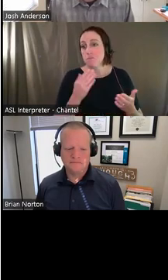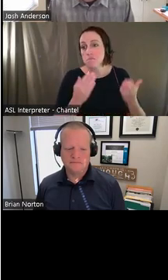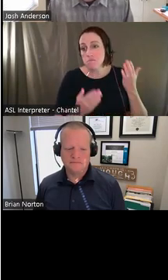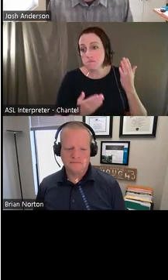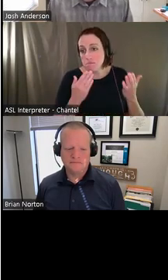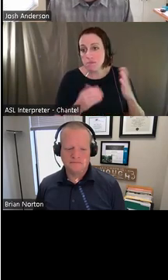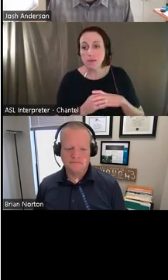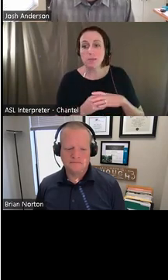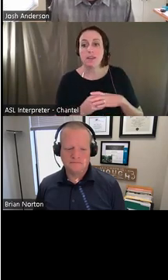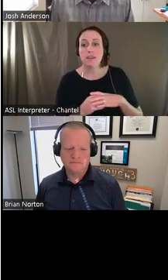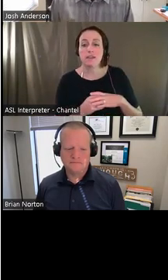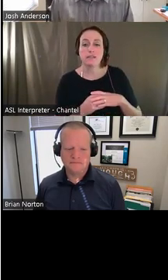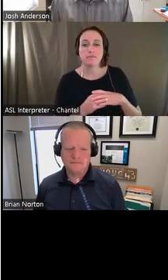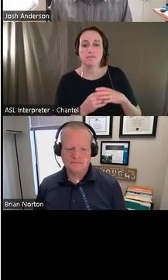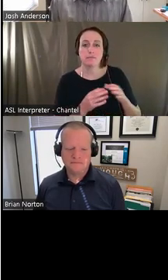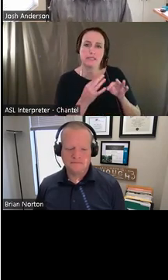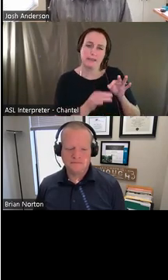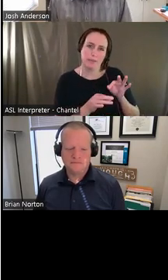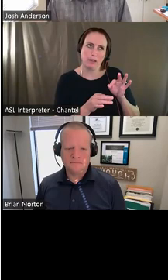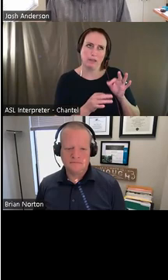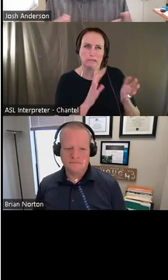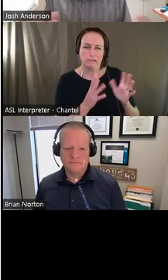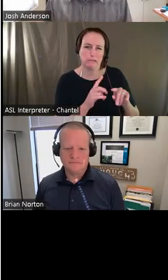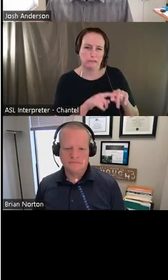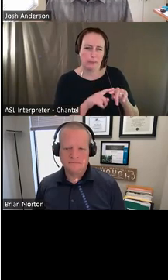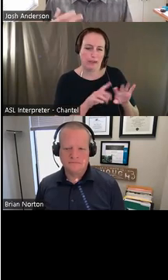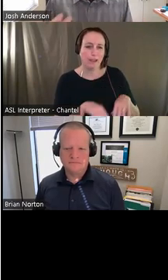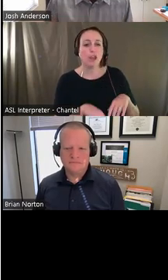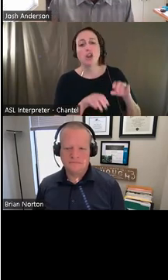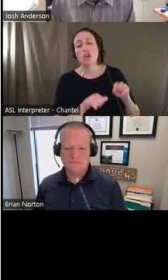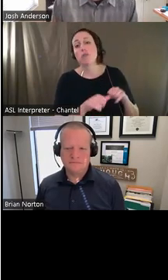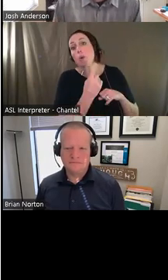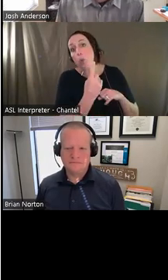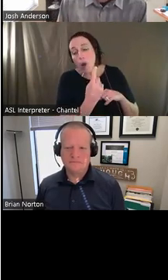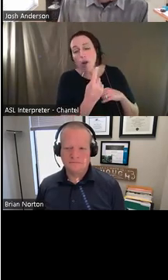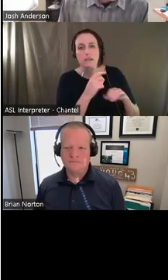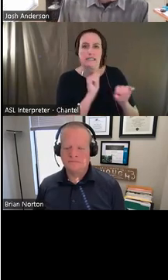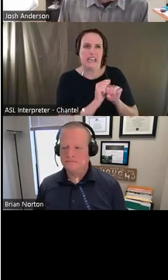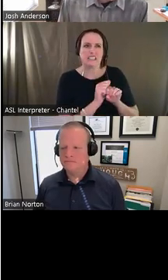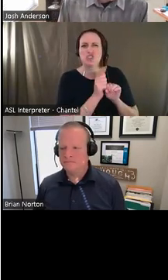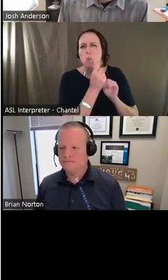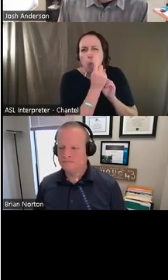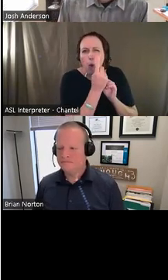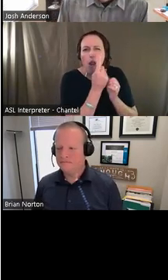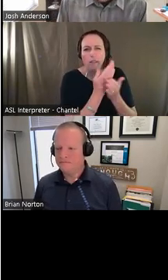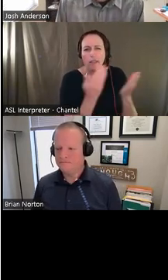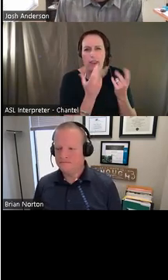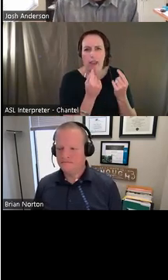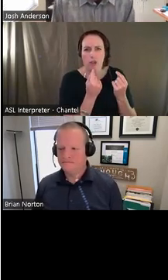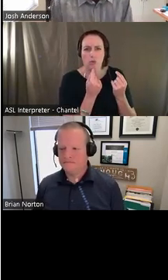weighted word there, I suppose, but as simple as maybe one task that I'm having difficulty, uh, completing